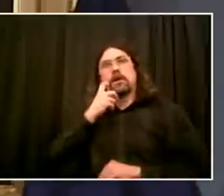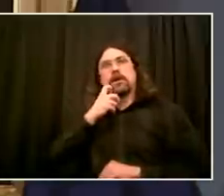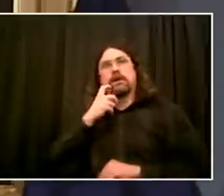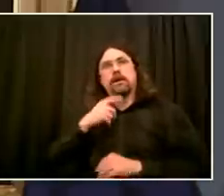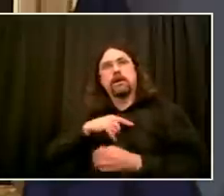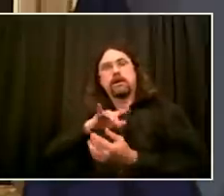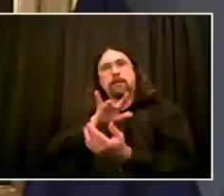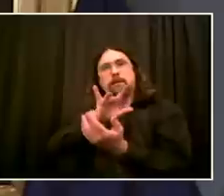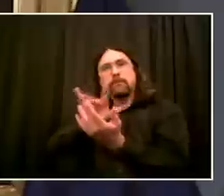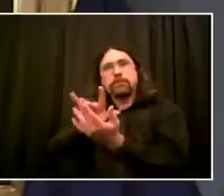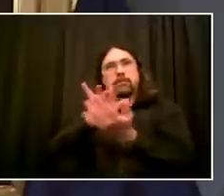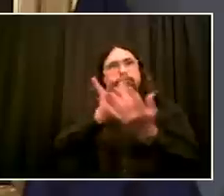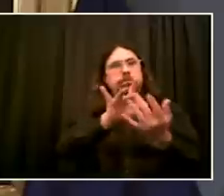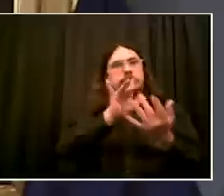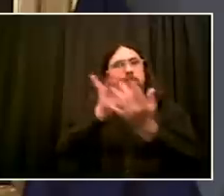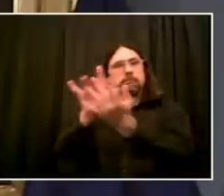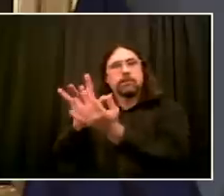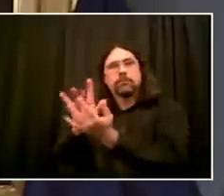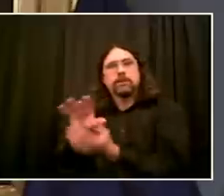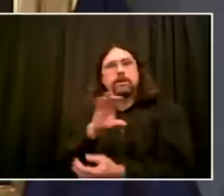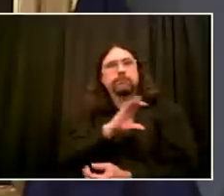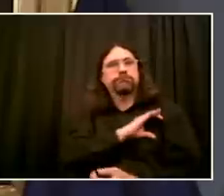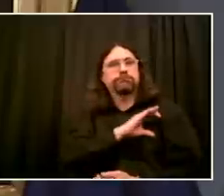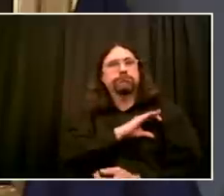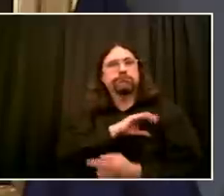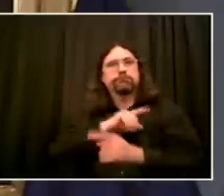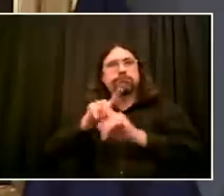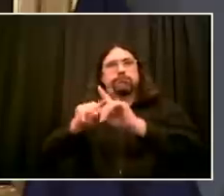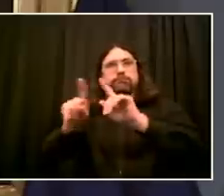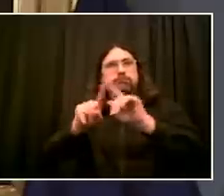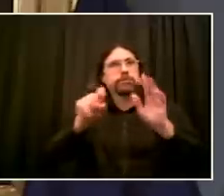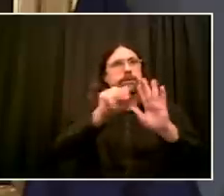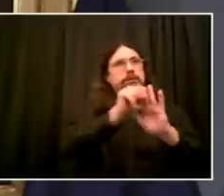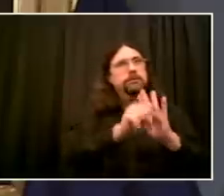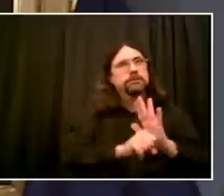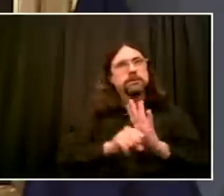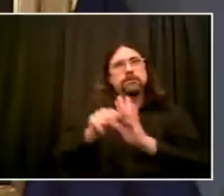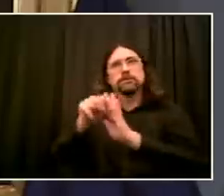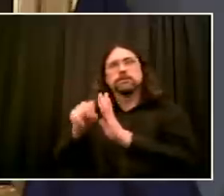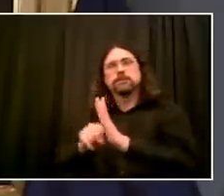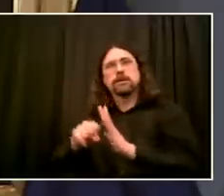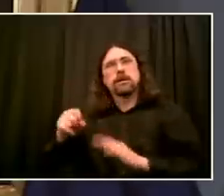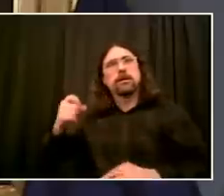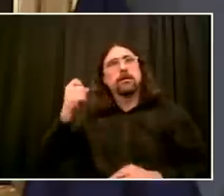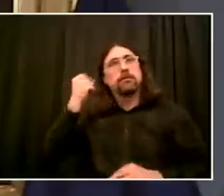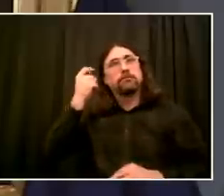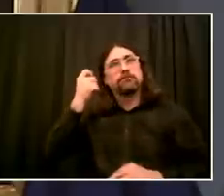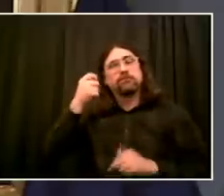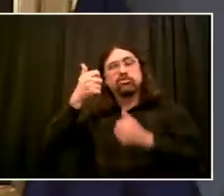know, we all have our individual identities and come from different places. But I will tell you that it has been universal